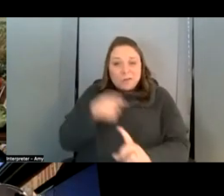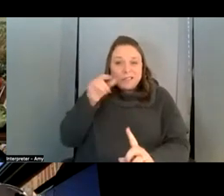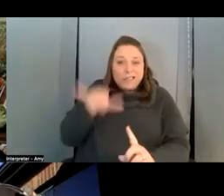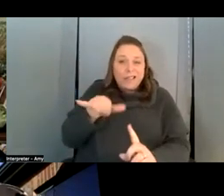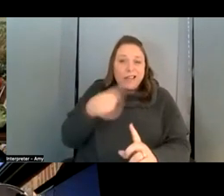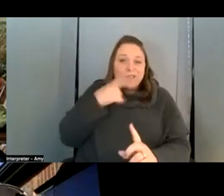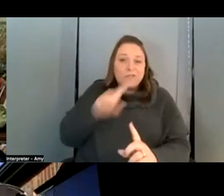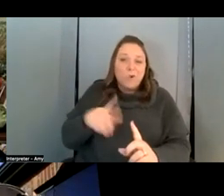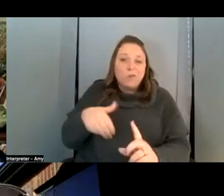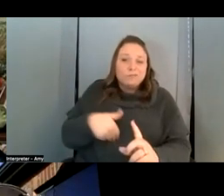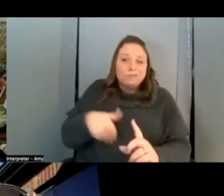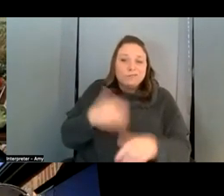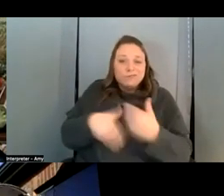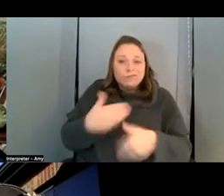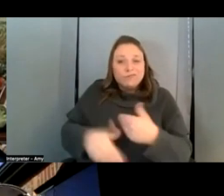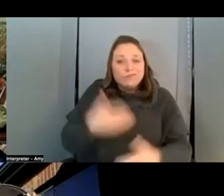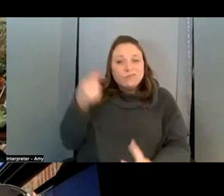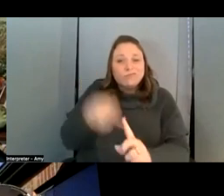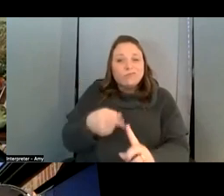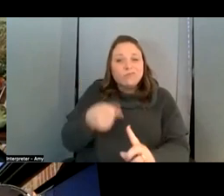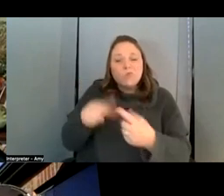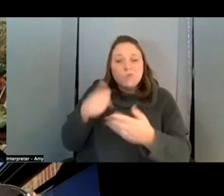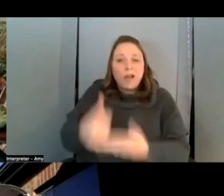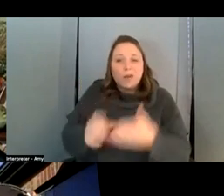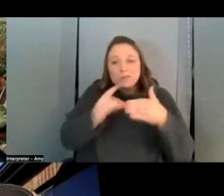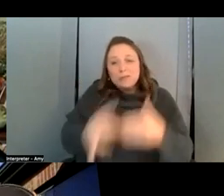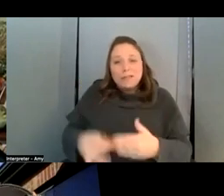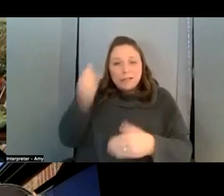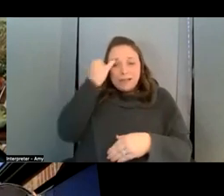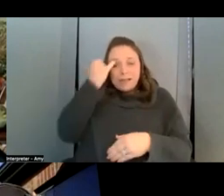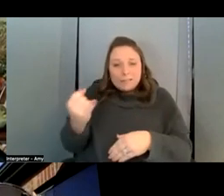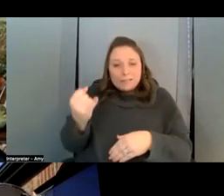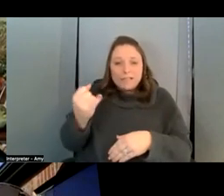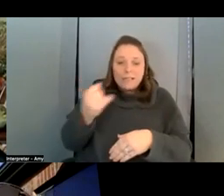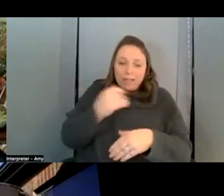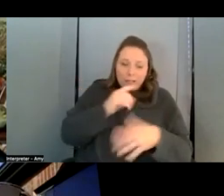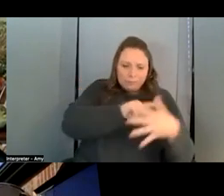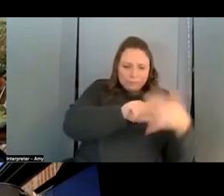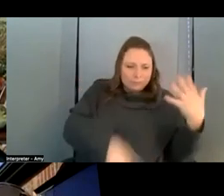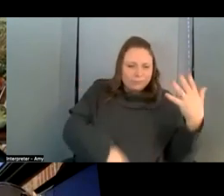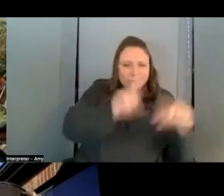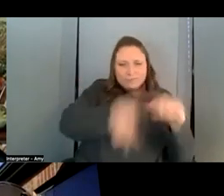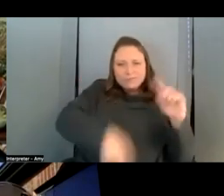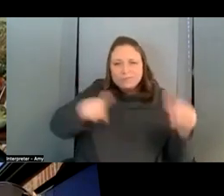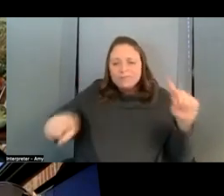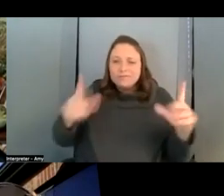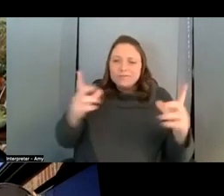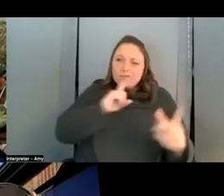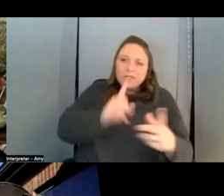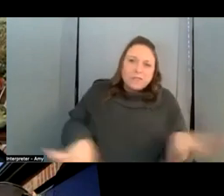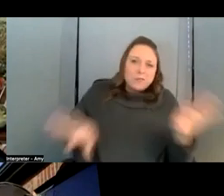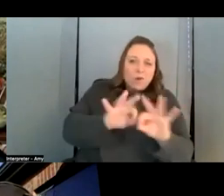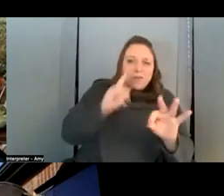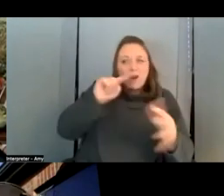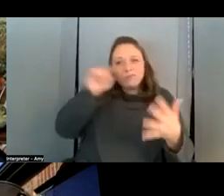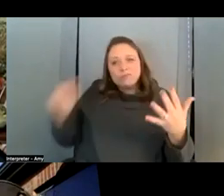uh uh to drive the idea that that uh uh you know all these things that matter instrumentally in order to achieve some other end right